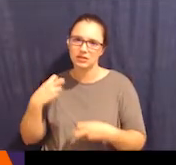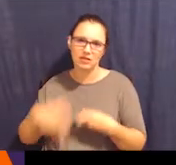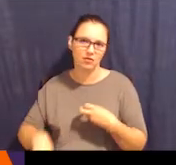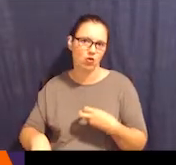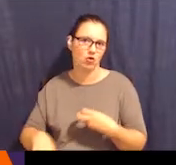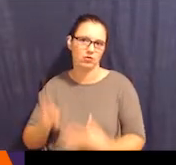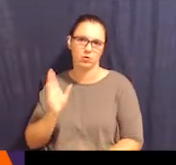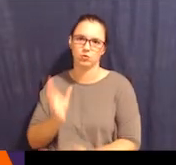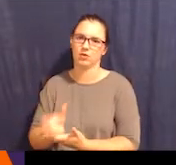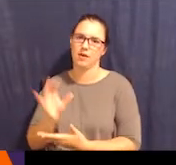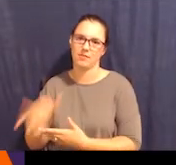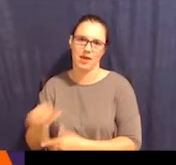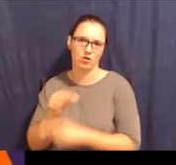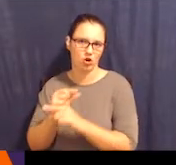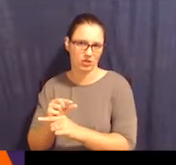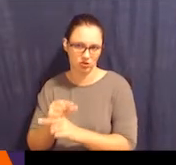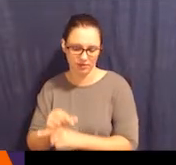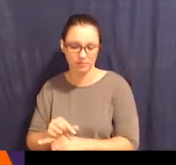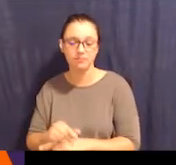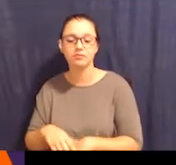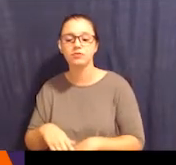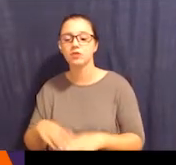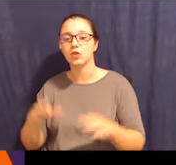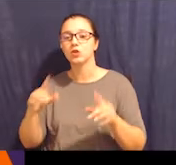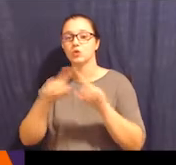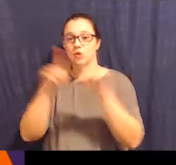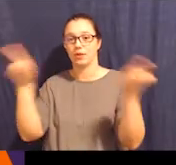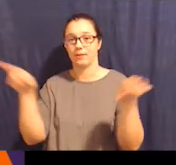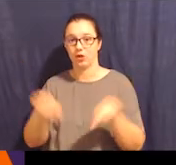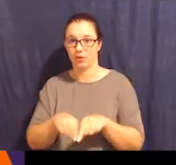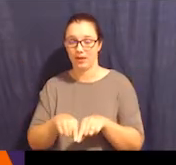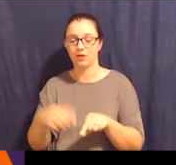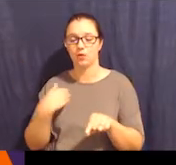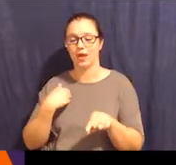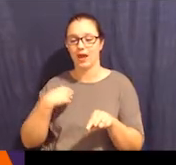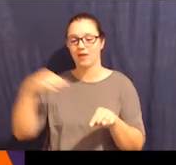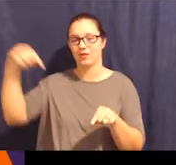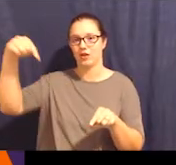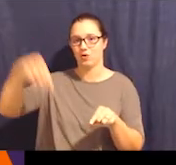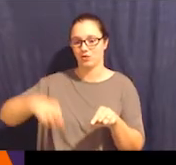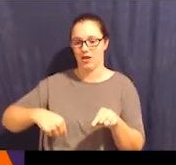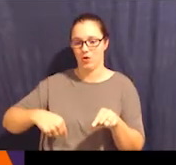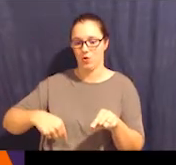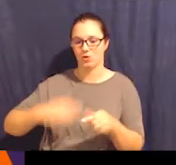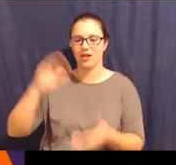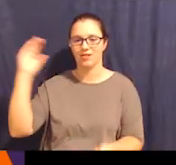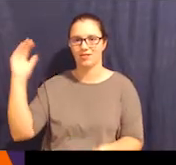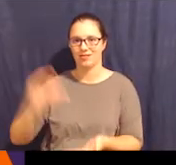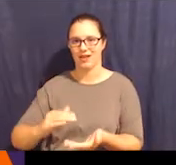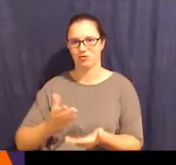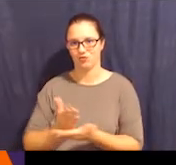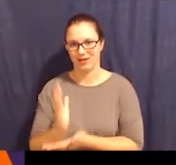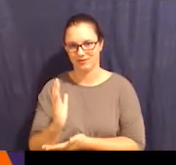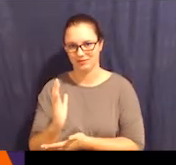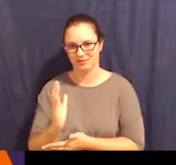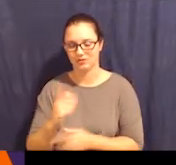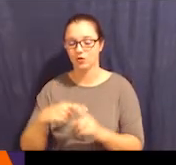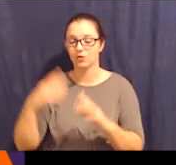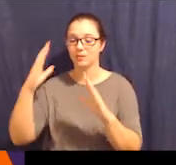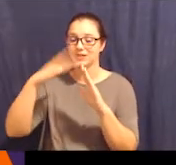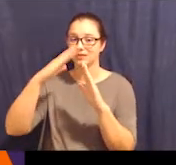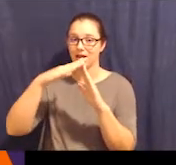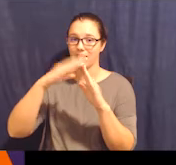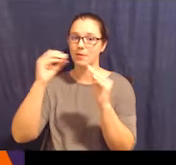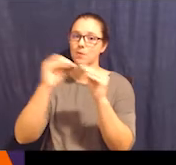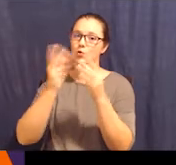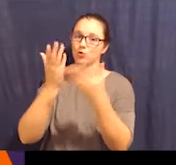more difficult to get out. So below the pyramid, we have an arrow pointing down, less rights, right? So from